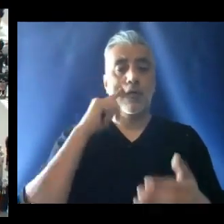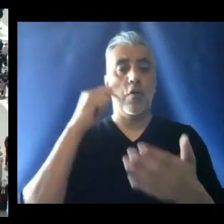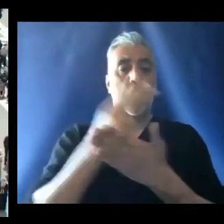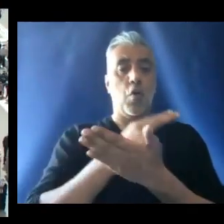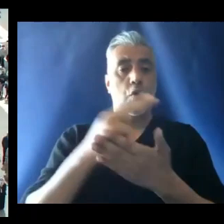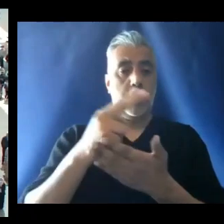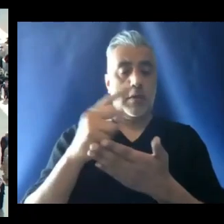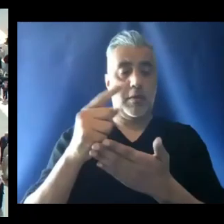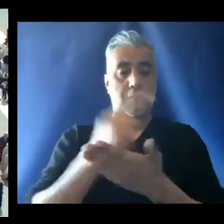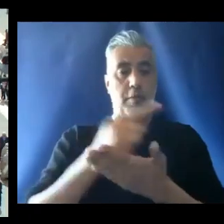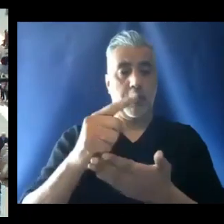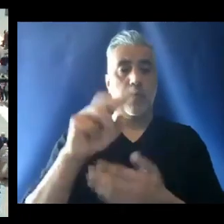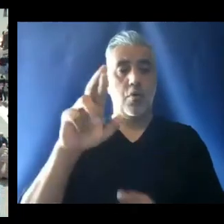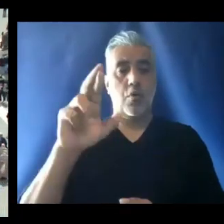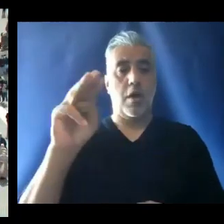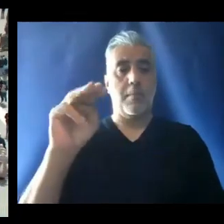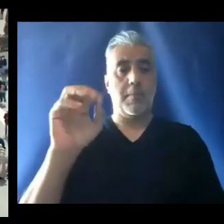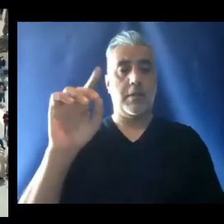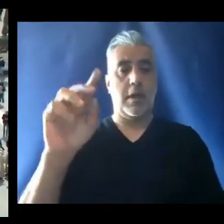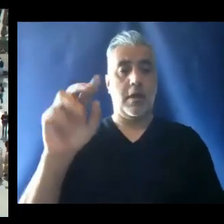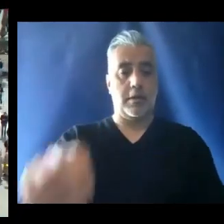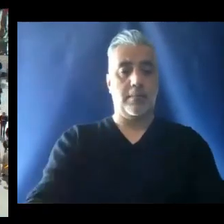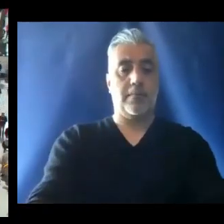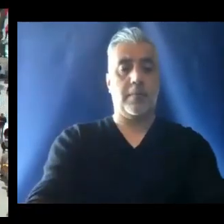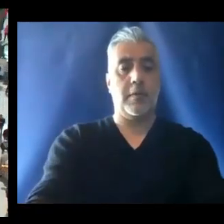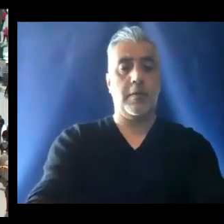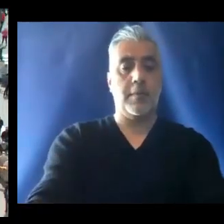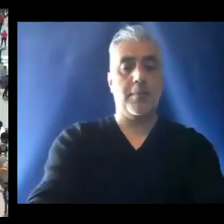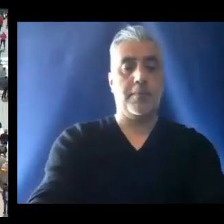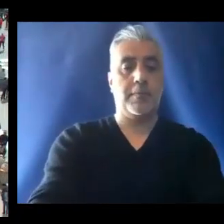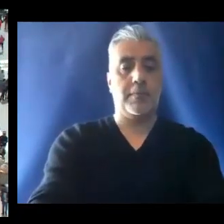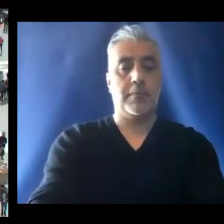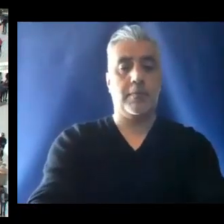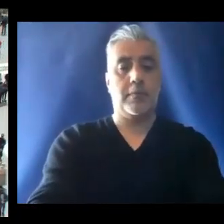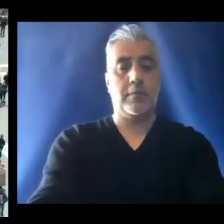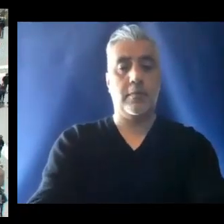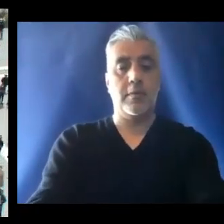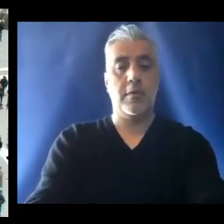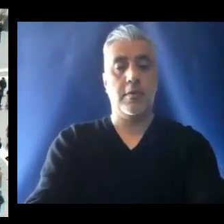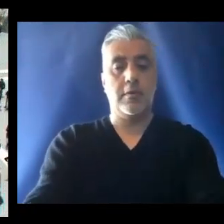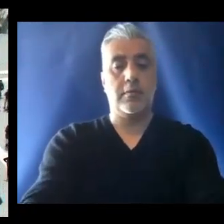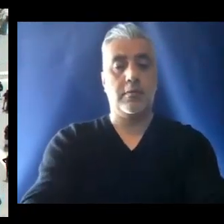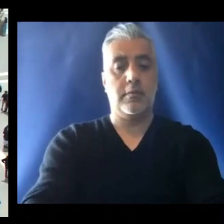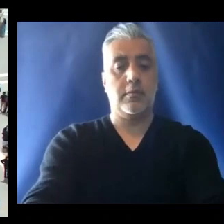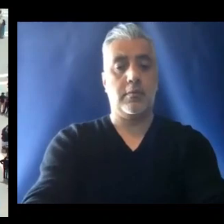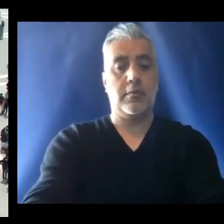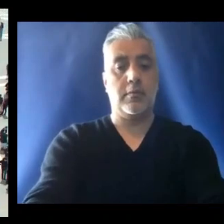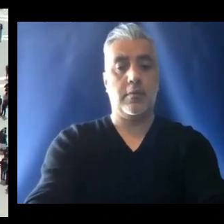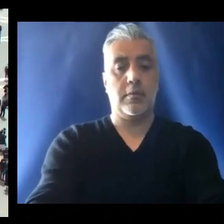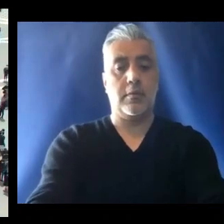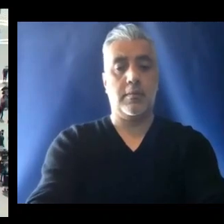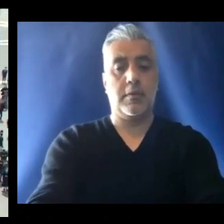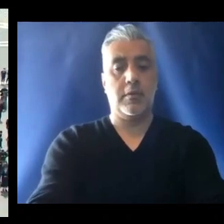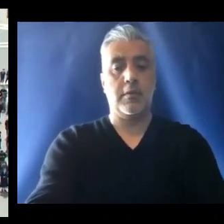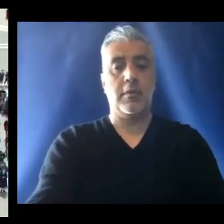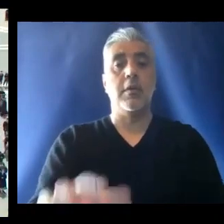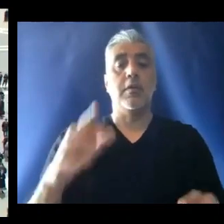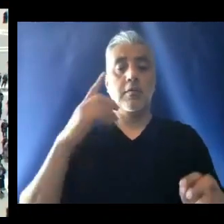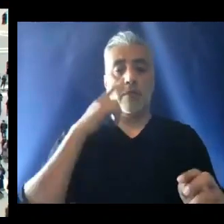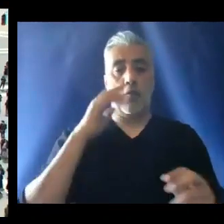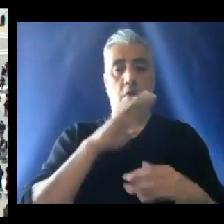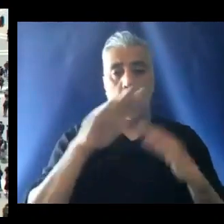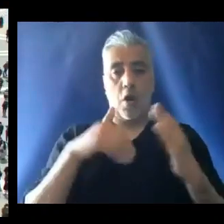month of Ramadan. The Pontifical Council for Interreligious Dialogue released the message addressed to